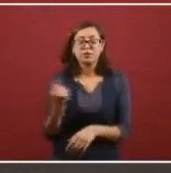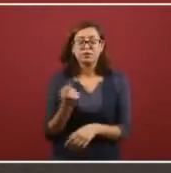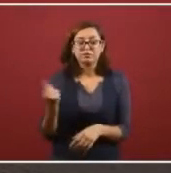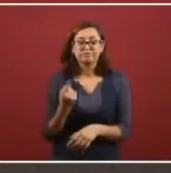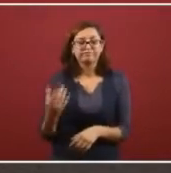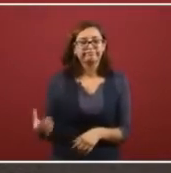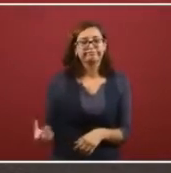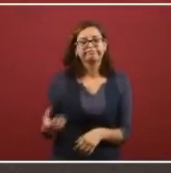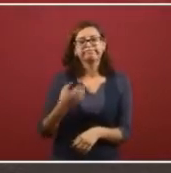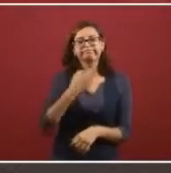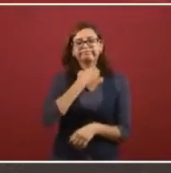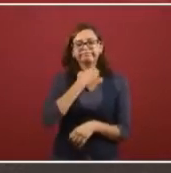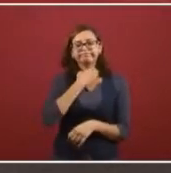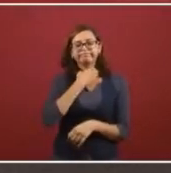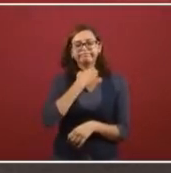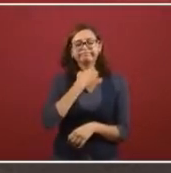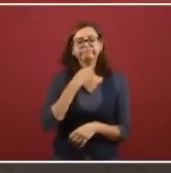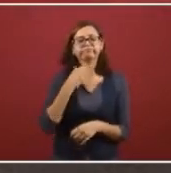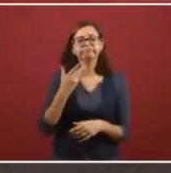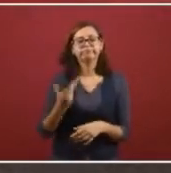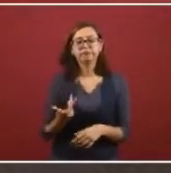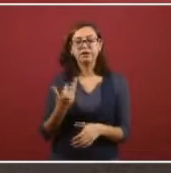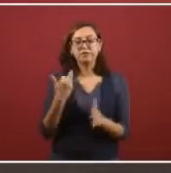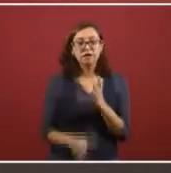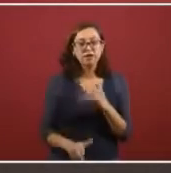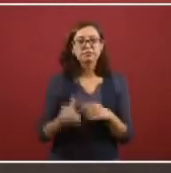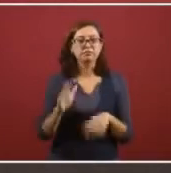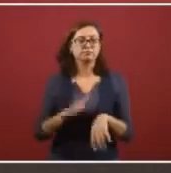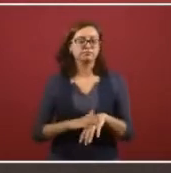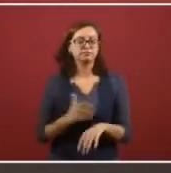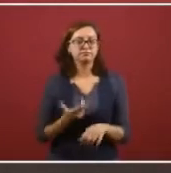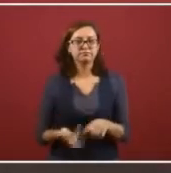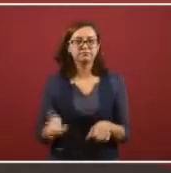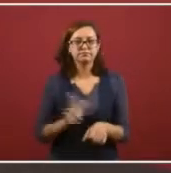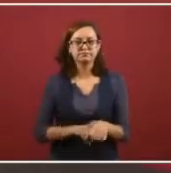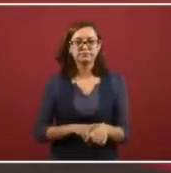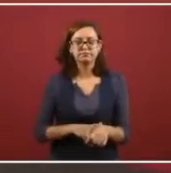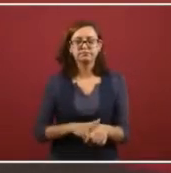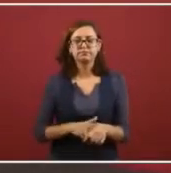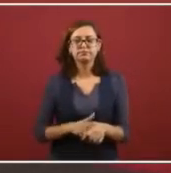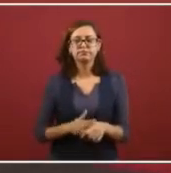Because there's hospitals and, and health centers that are saturated.